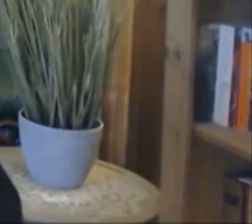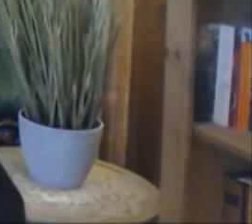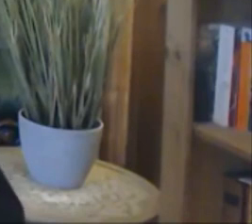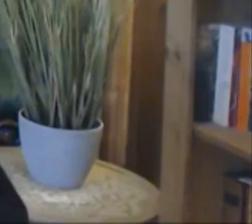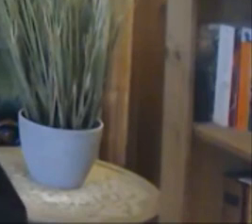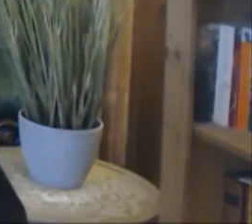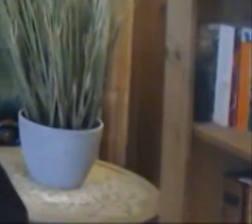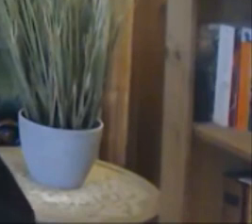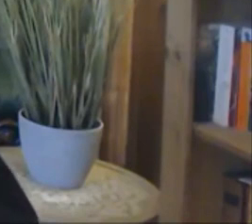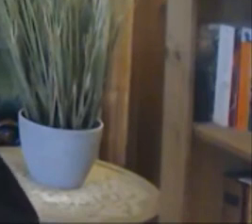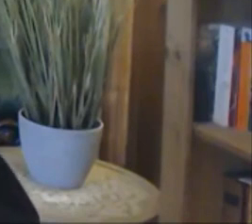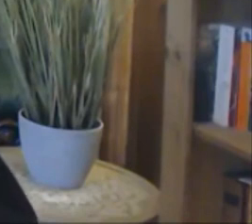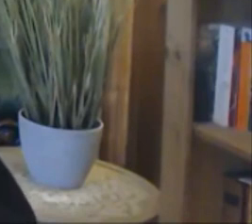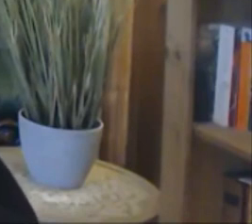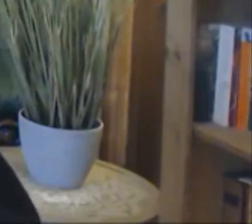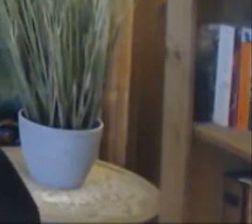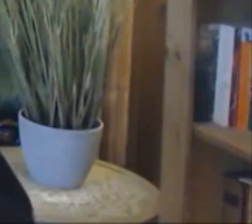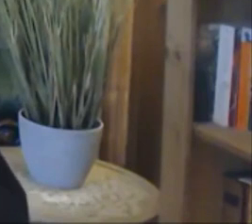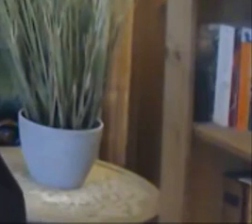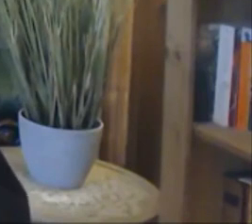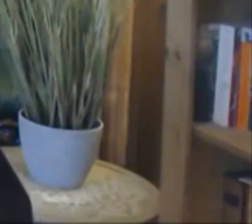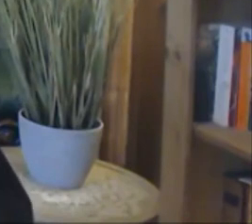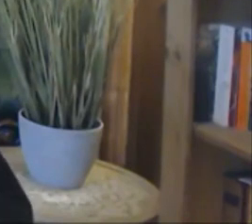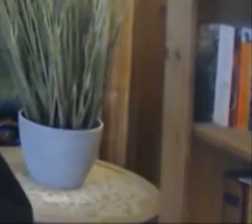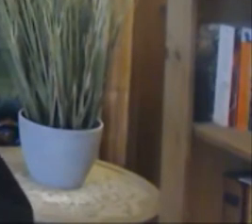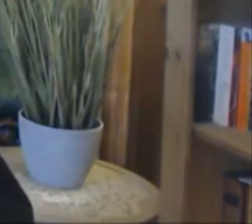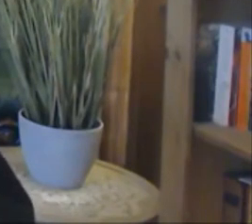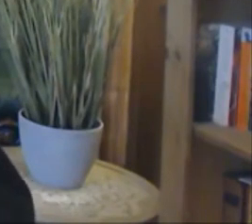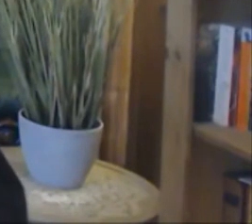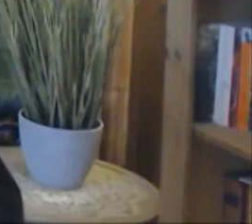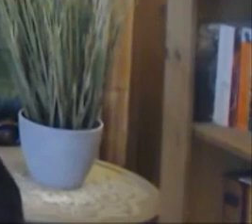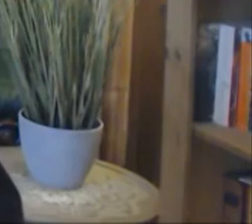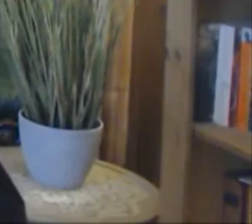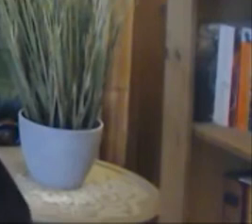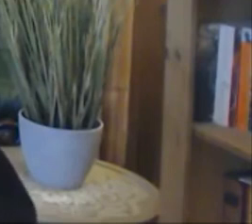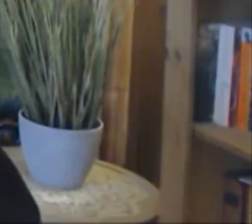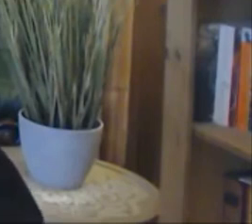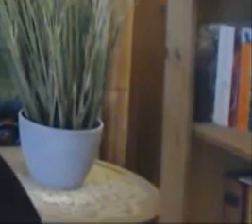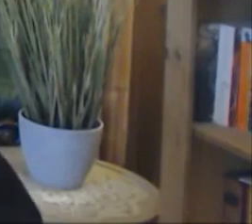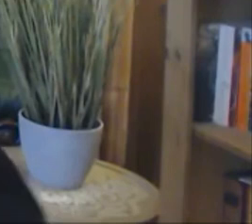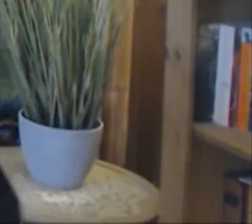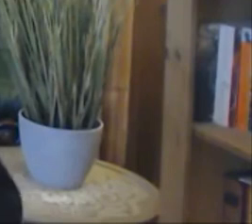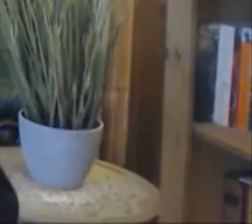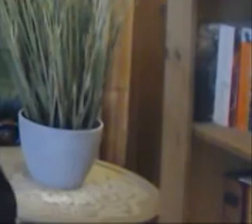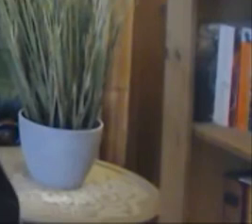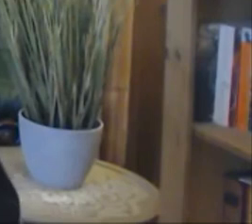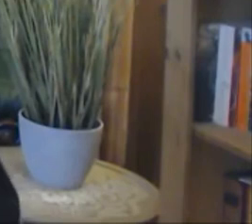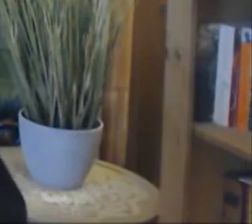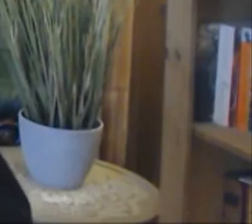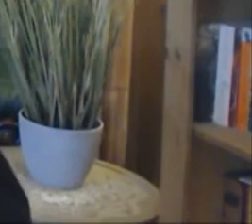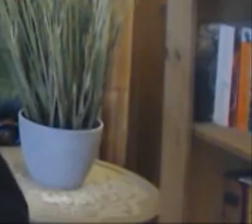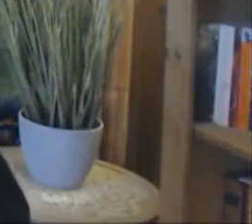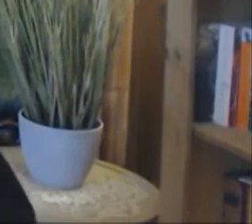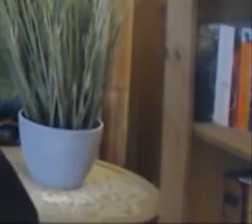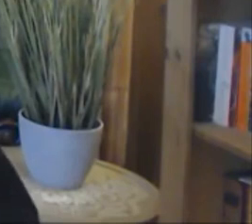and also if you wish donate to the British Library. The Library is a charity and your support really does help to open up a world of